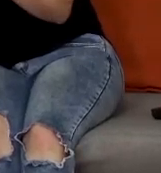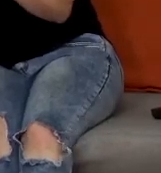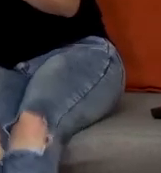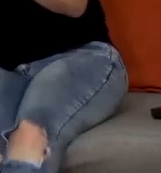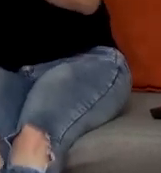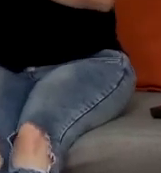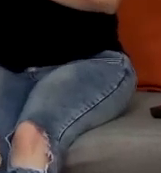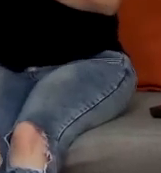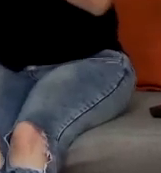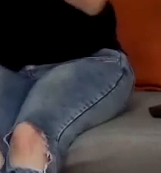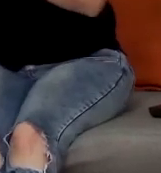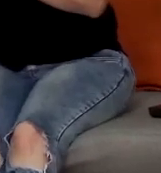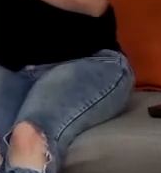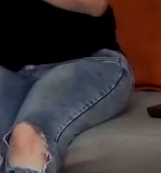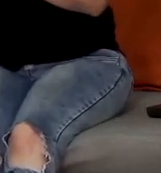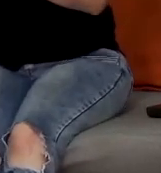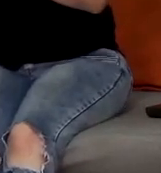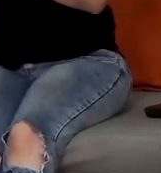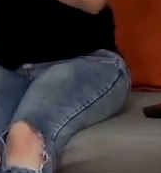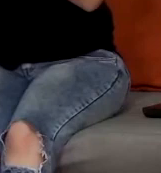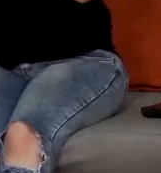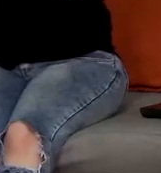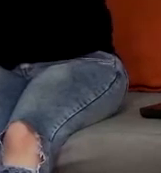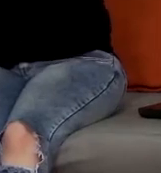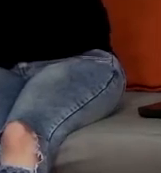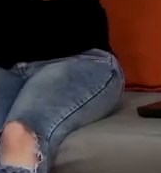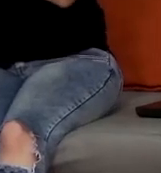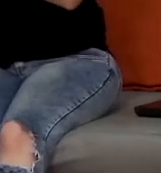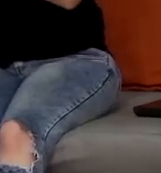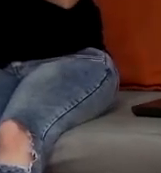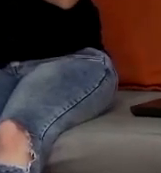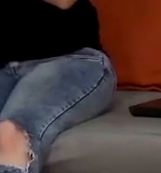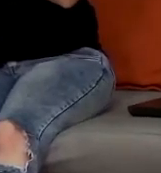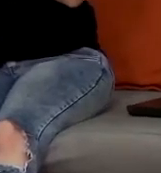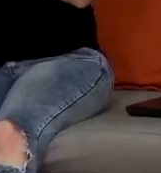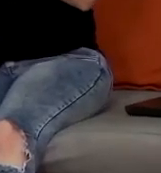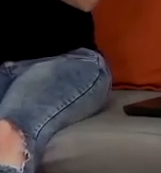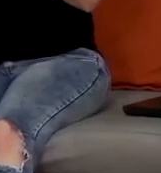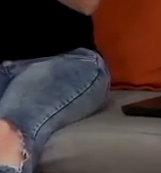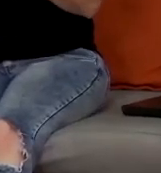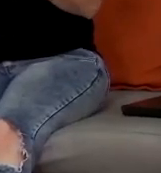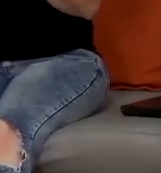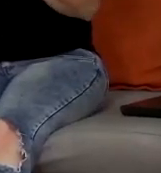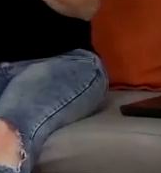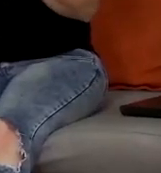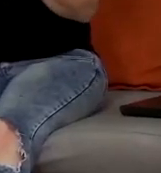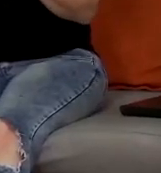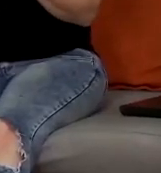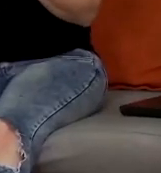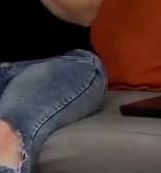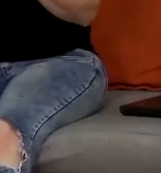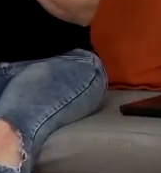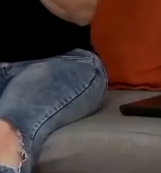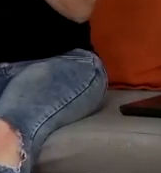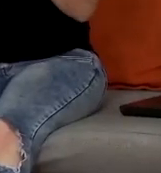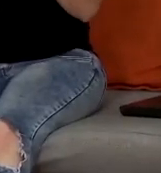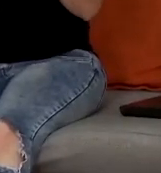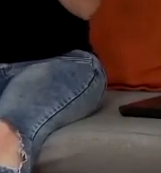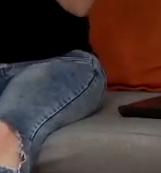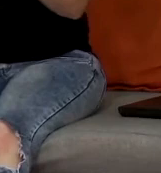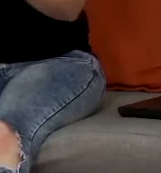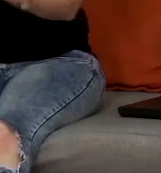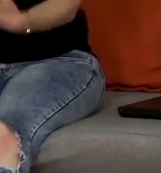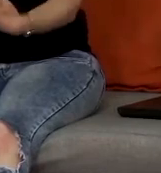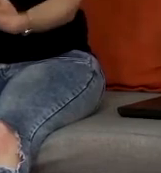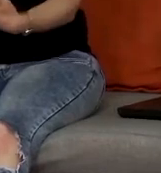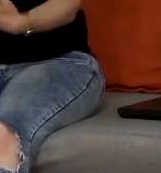like to sit in a group and discuss. And we like to hear each other's voices. Others like to hear their own voice to talk and you like to